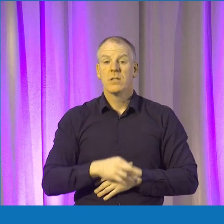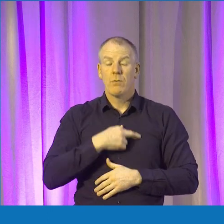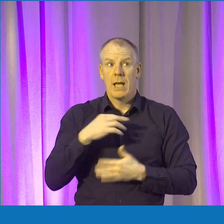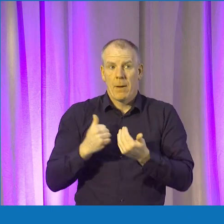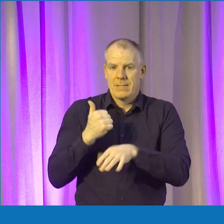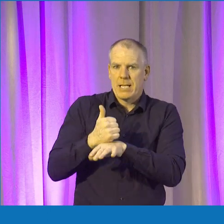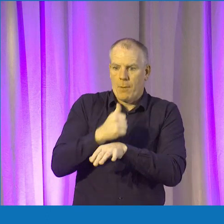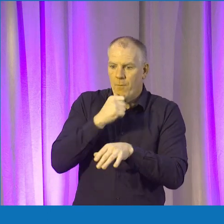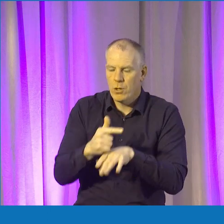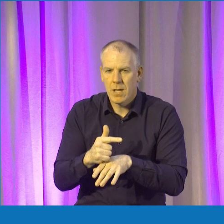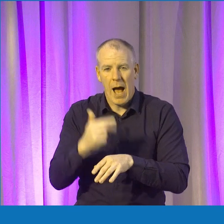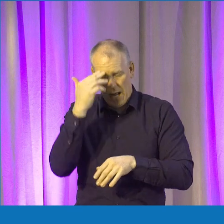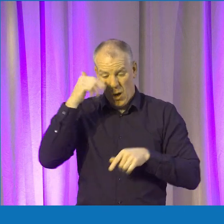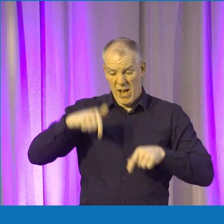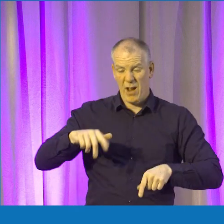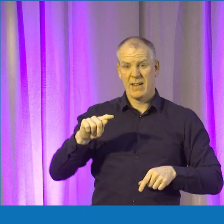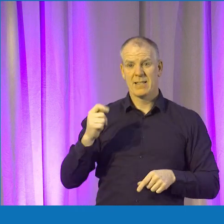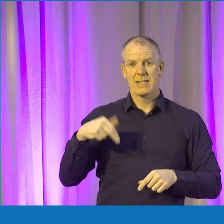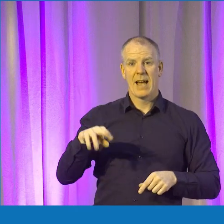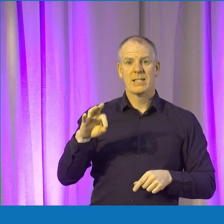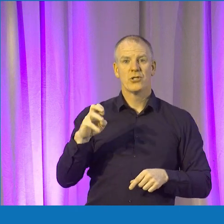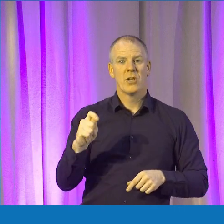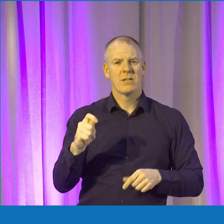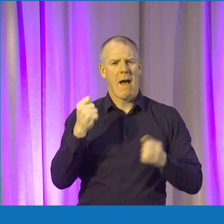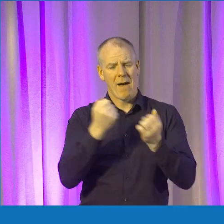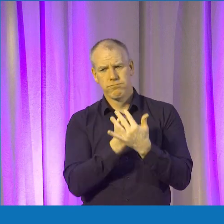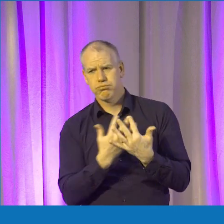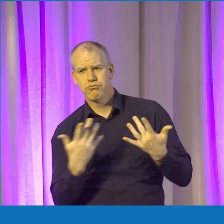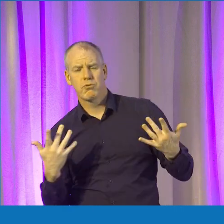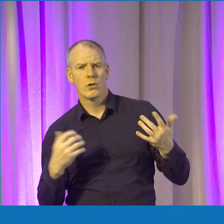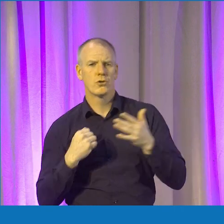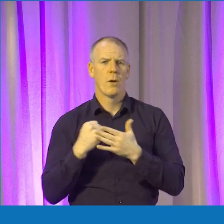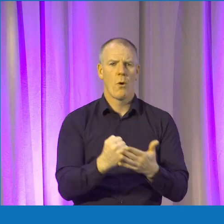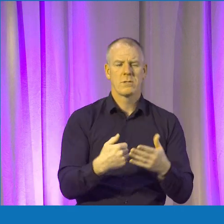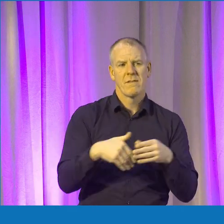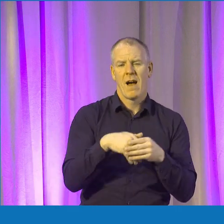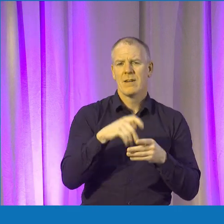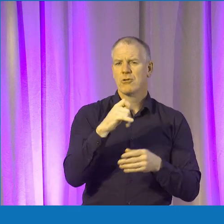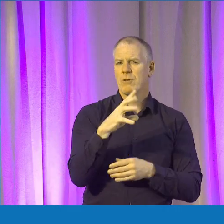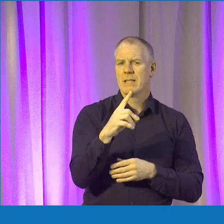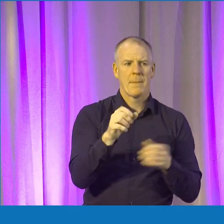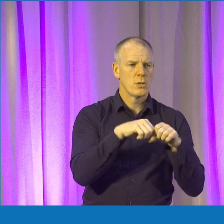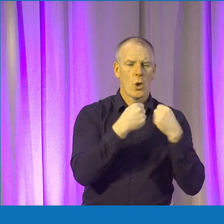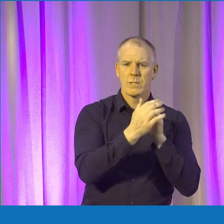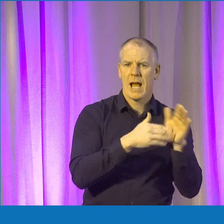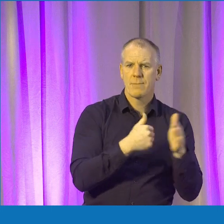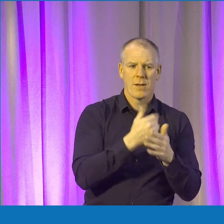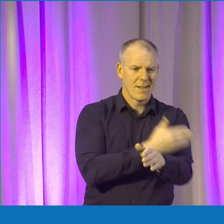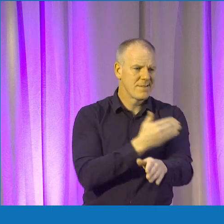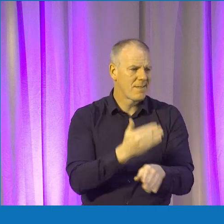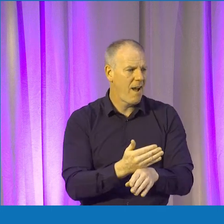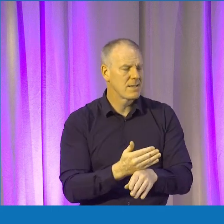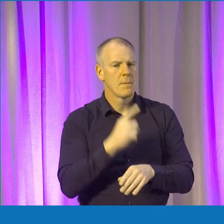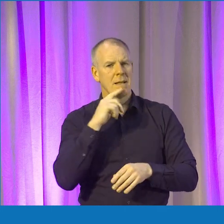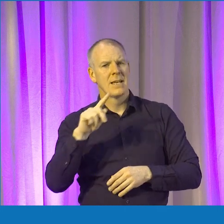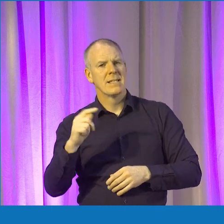something off the ground. I know that in Tangent, and this is where there's such a diverse range of supports here at Trinity, from if you're a social enterprise, if you're just getting off the ground. In